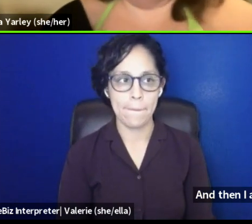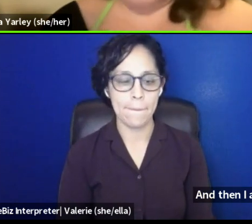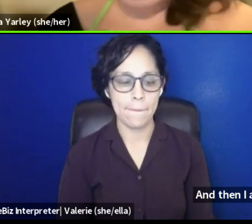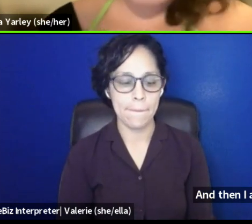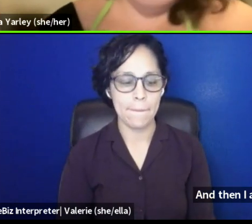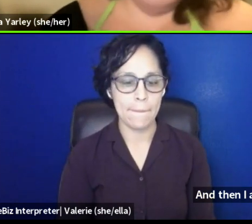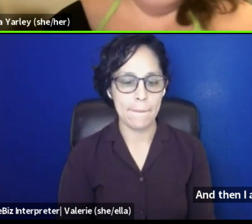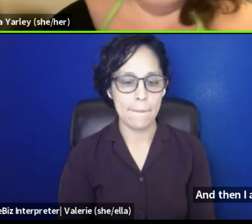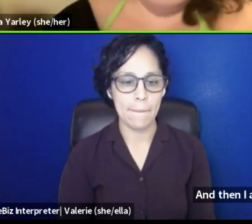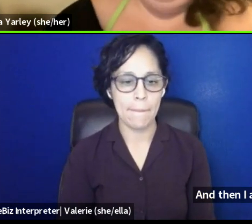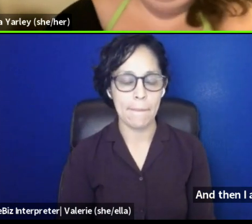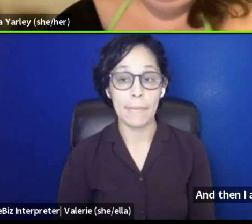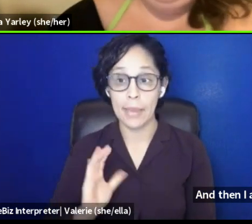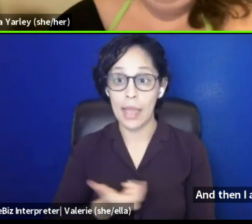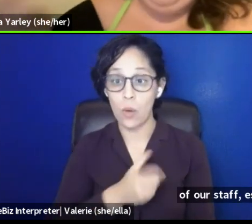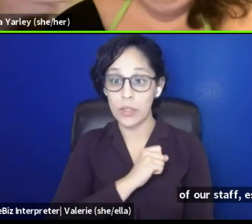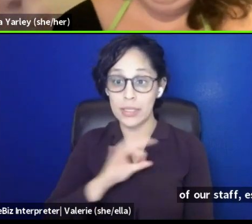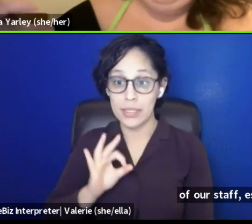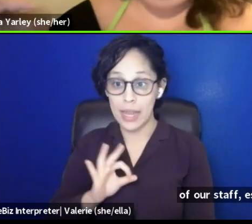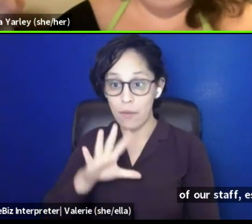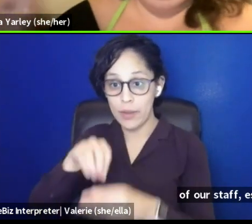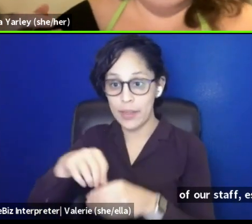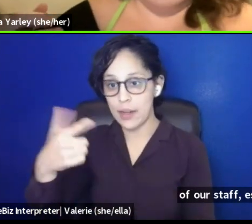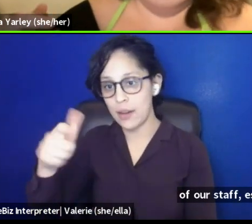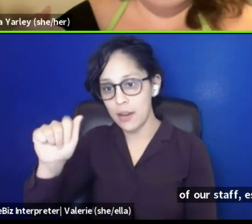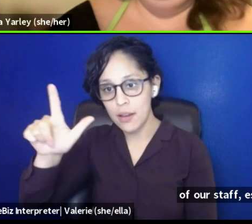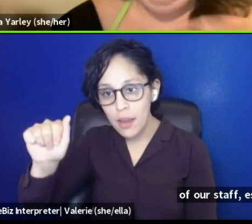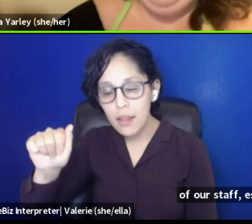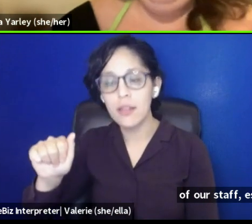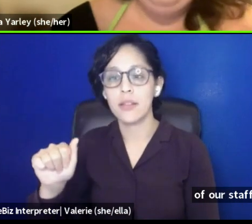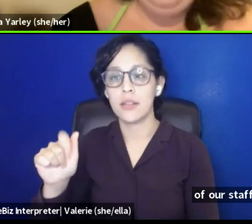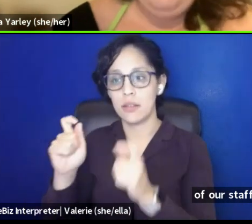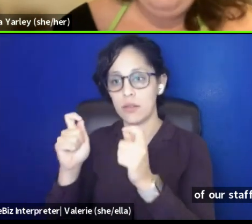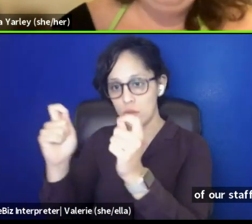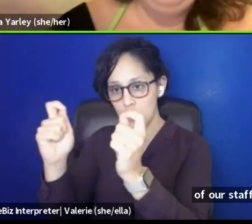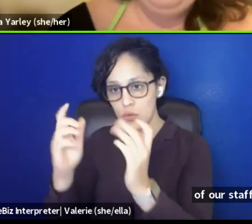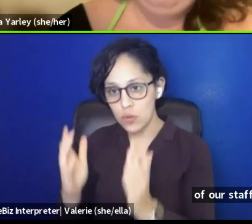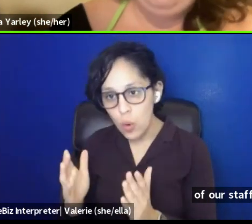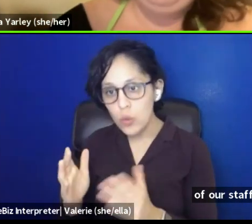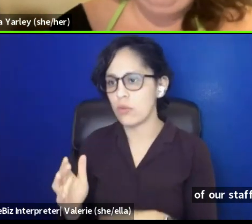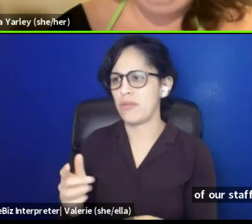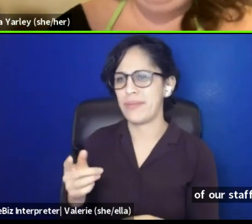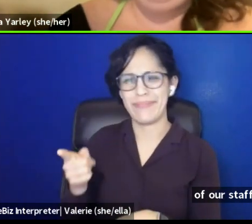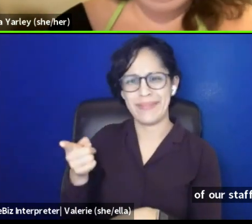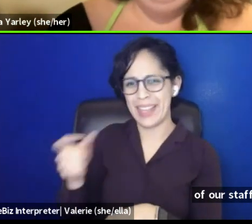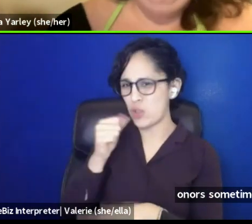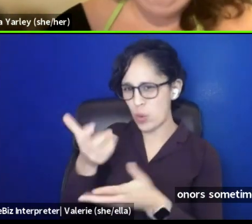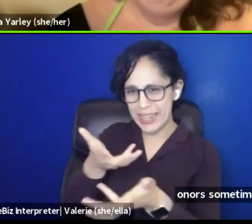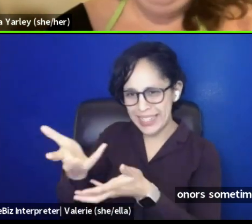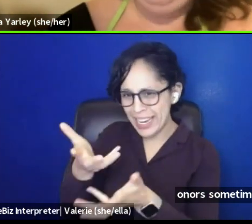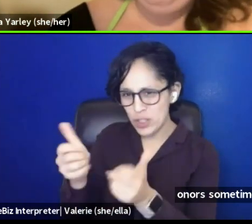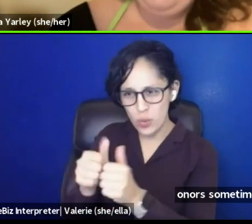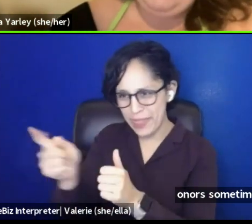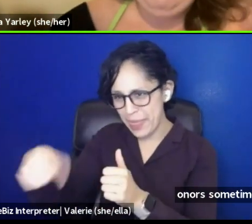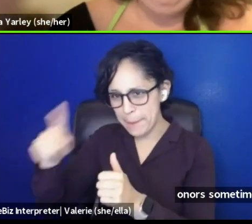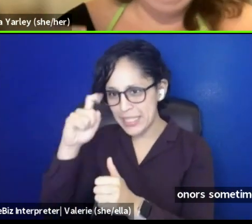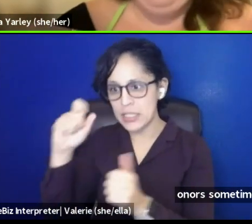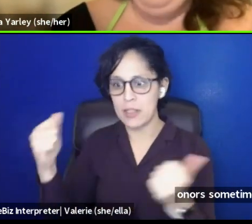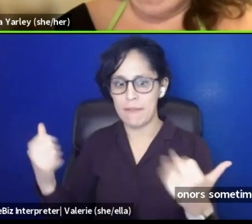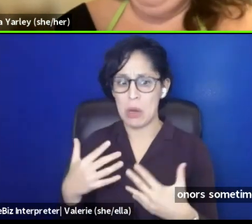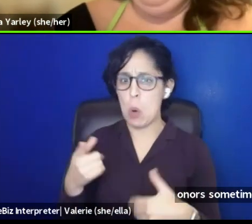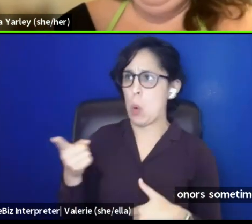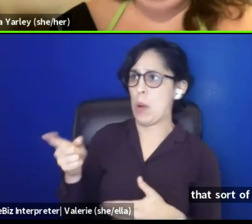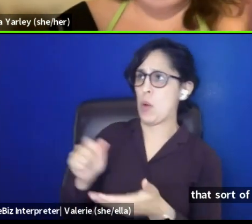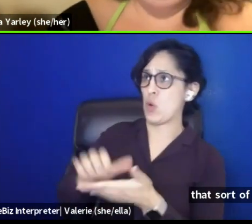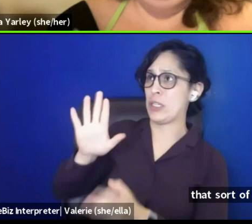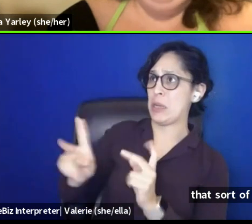in galas and in rooms with donors, sometimes don't engage with those donors because of that sort of like fear of like, these are fancy people